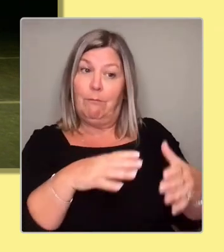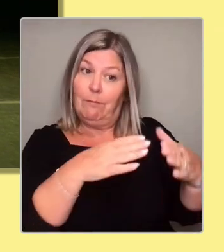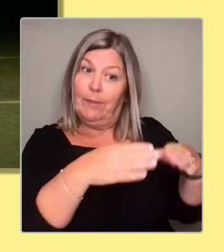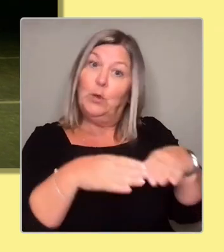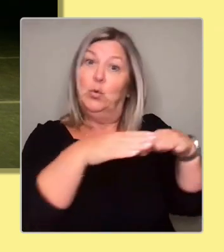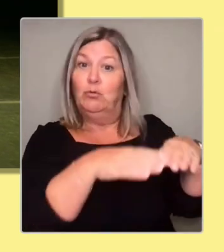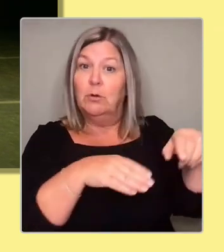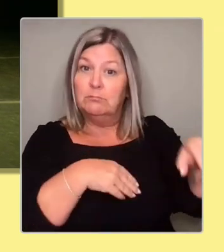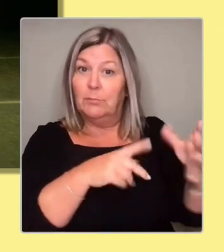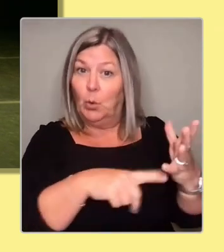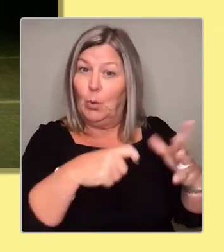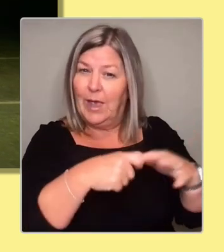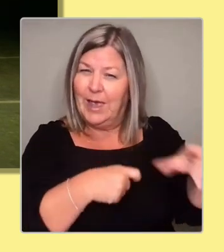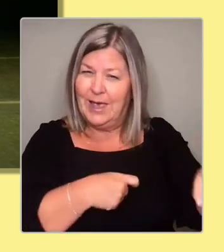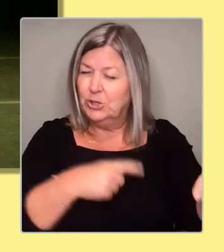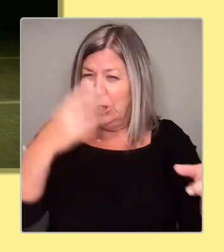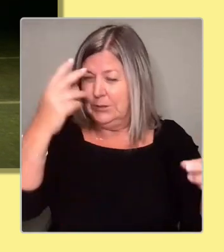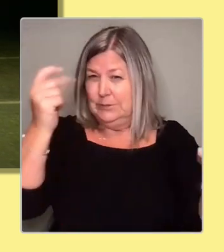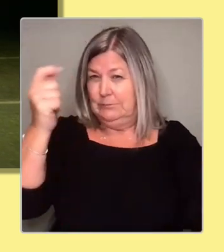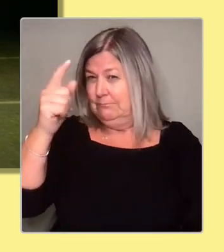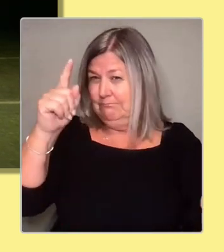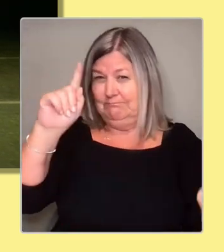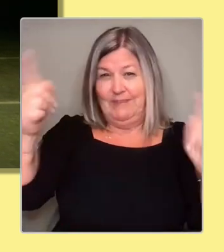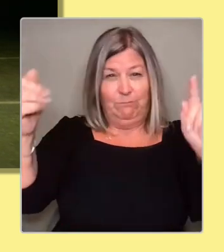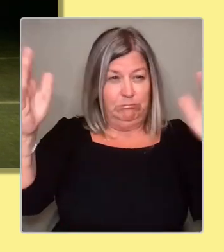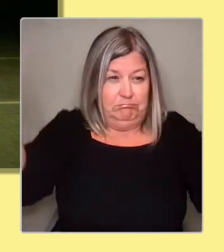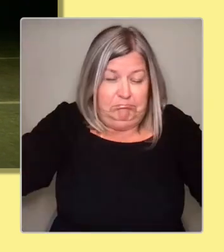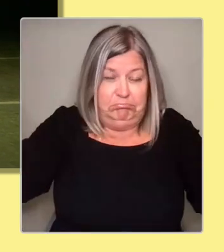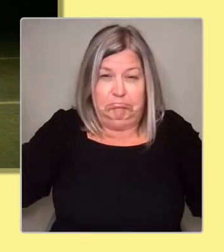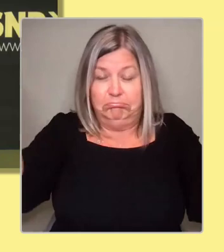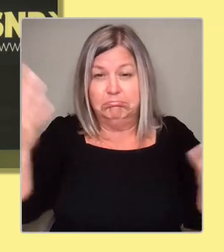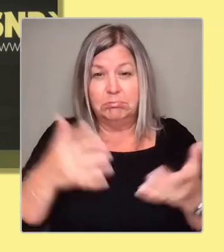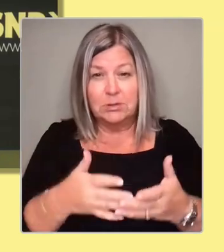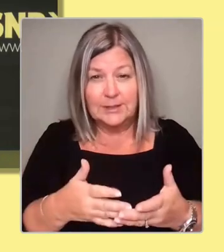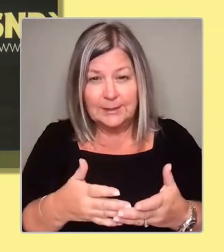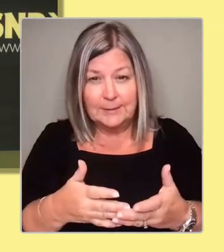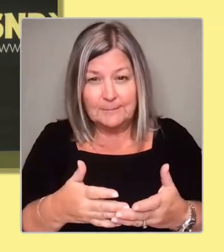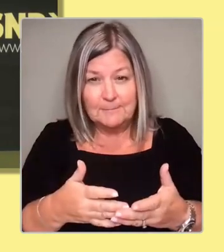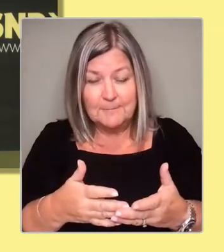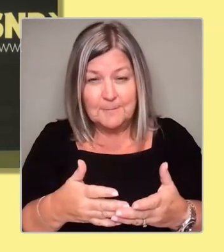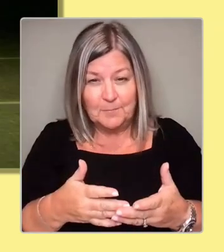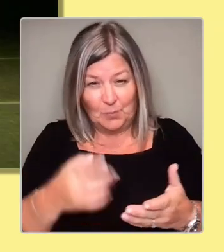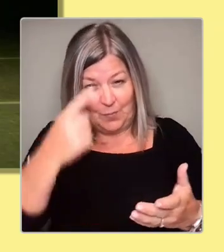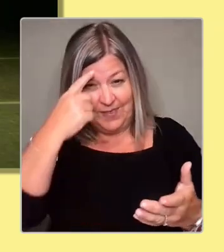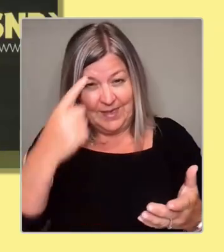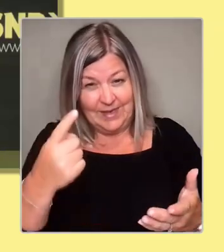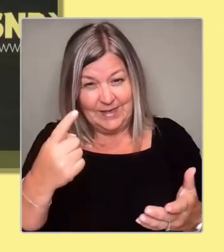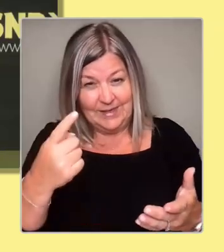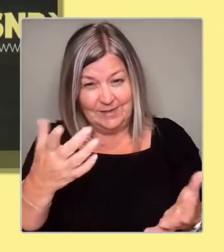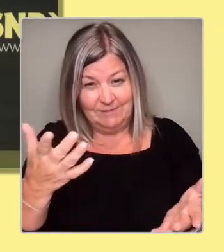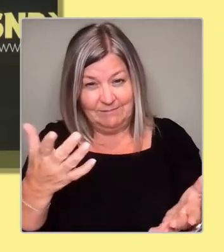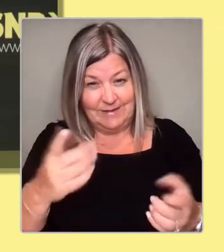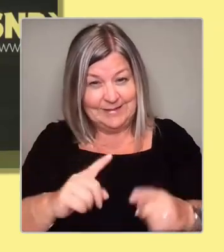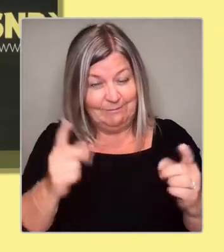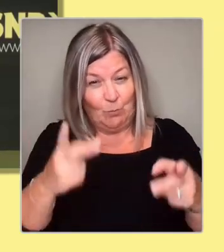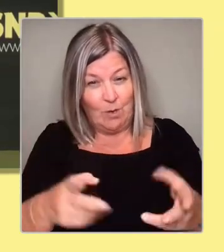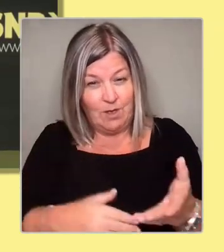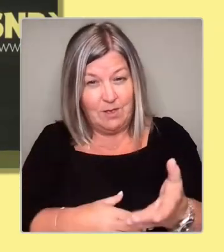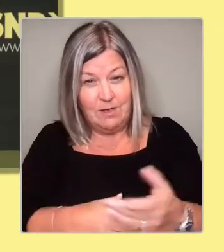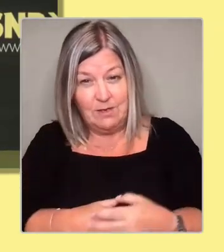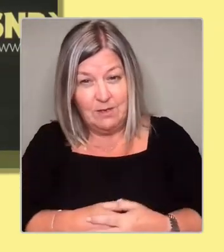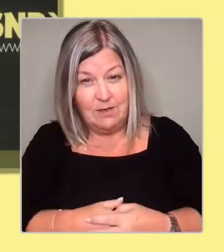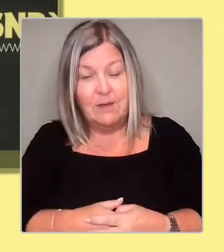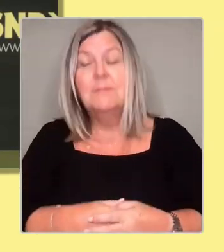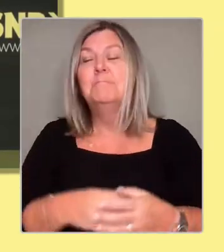Okay. Thanks, Tom. First answer this time is Kate. Thanks. Well, Tom, I know that that question